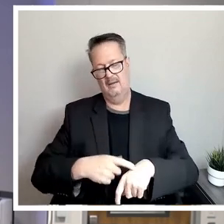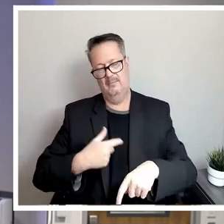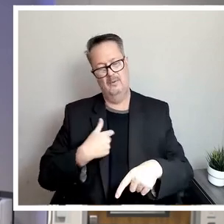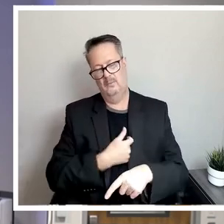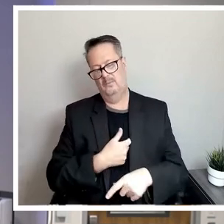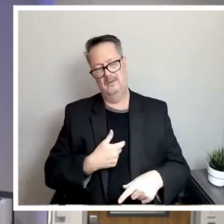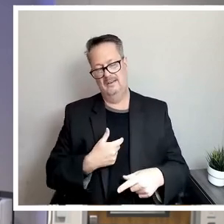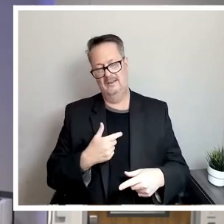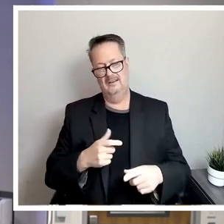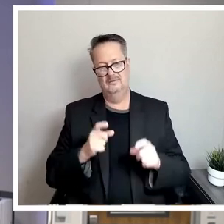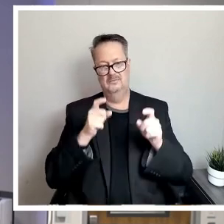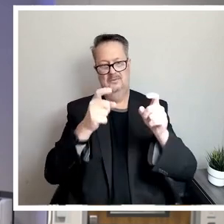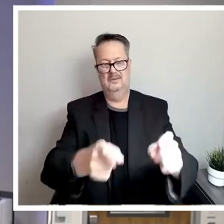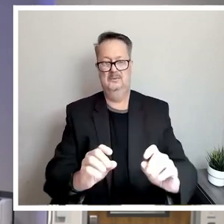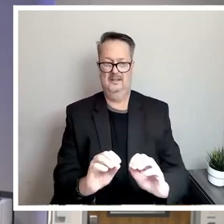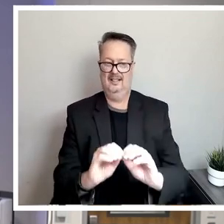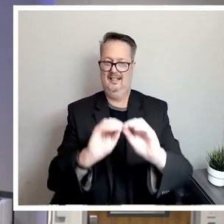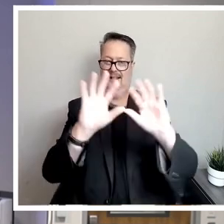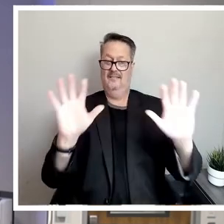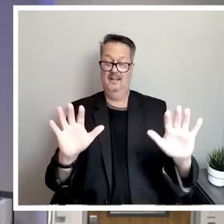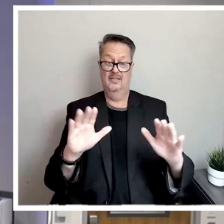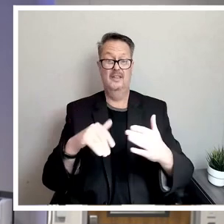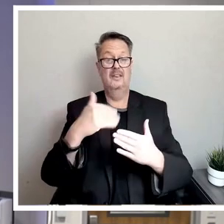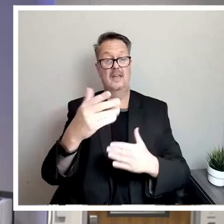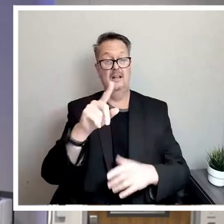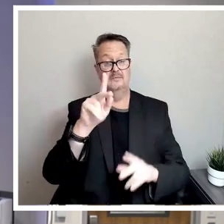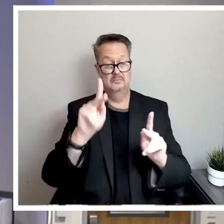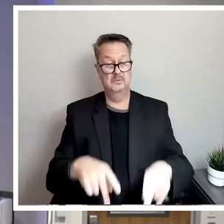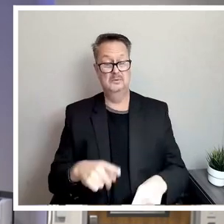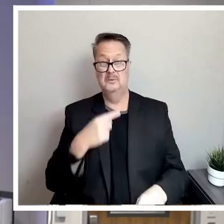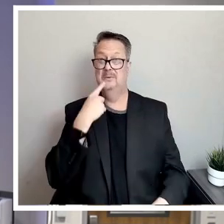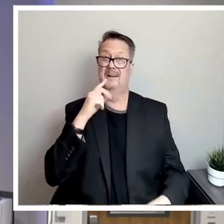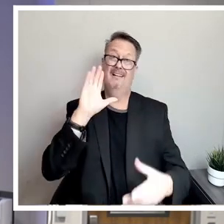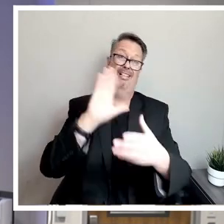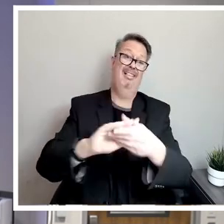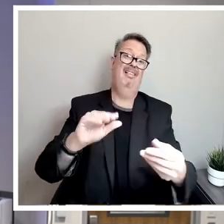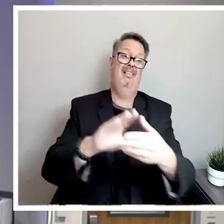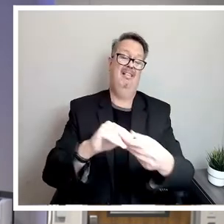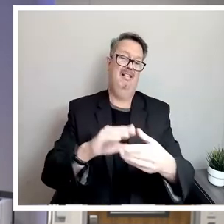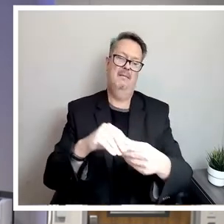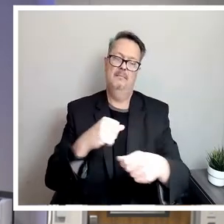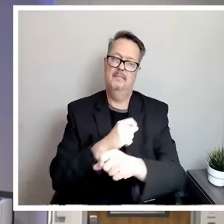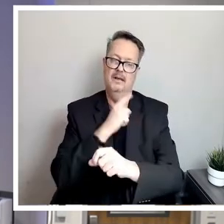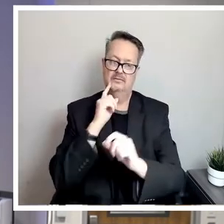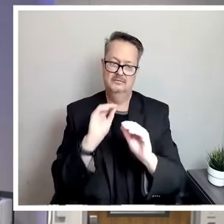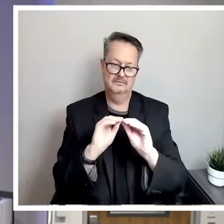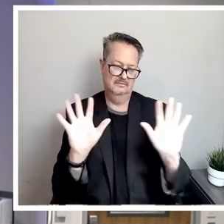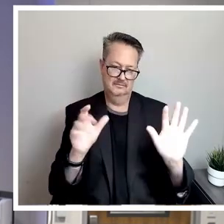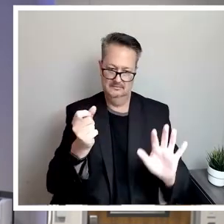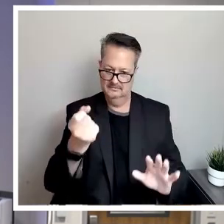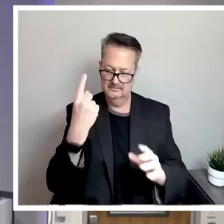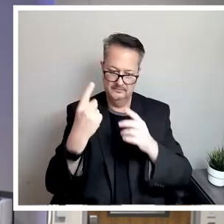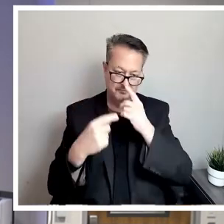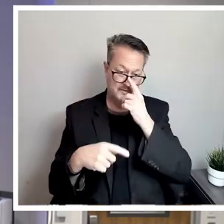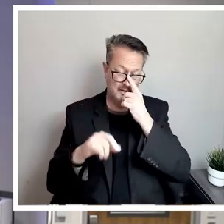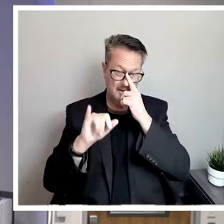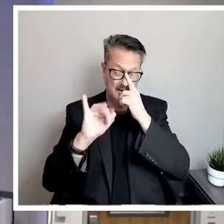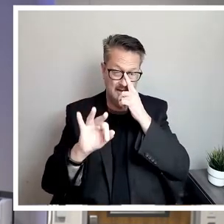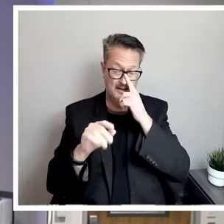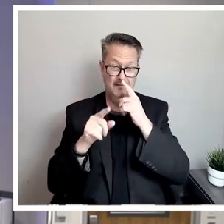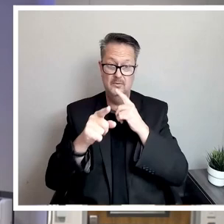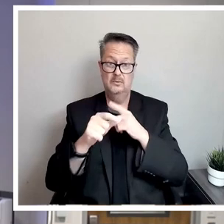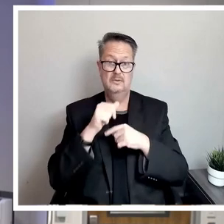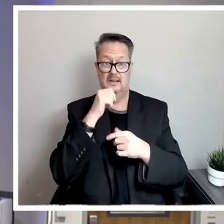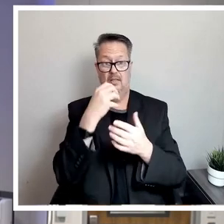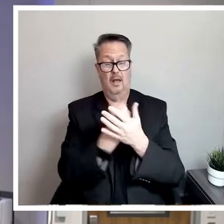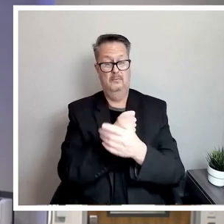that right there, for the next person to say that, just make sure that that's understood. If for any reason you did not get the opportunity